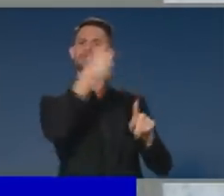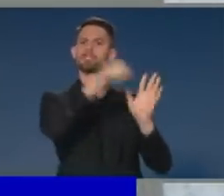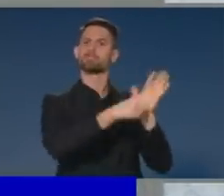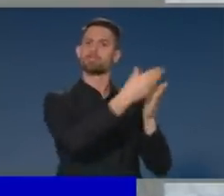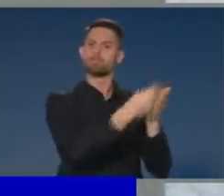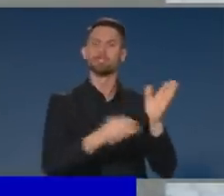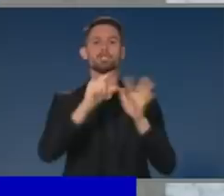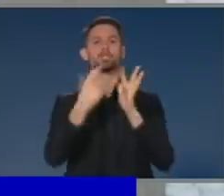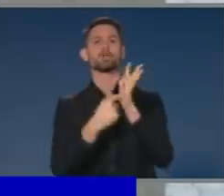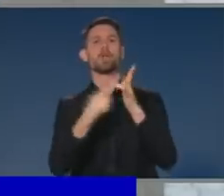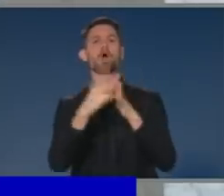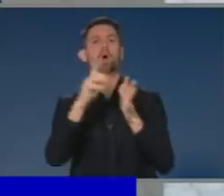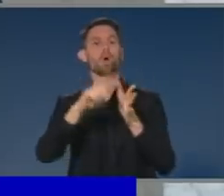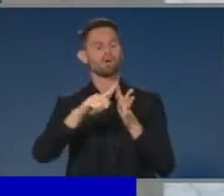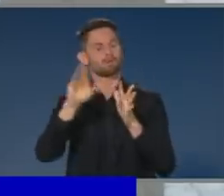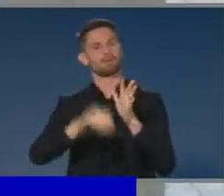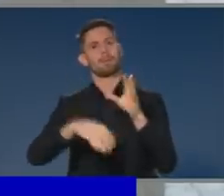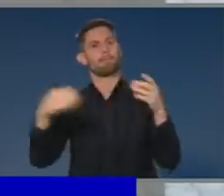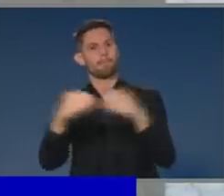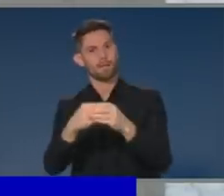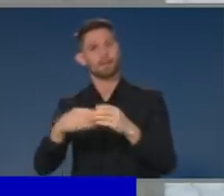of Reserve Bank, and Wayne Byers, the Head of APRA.